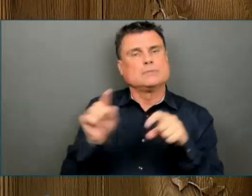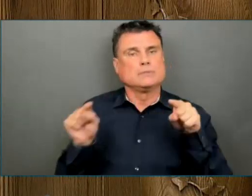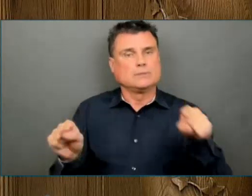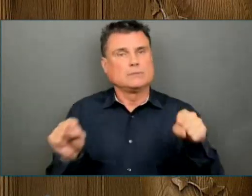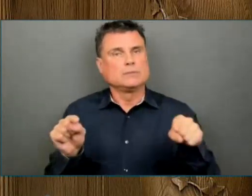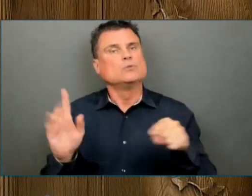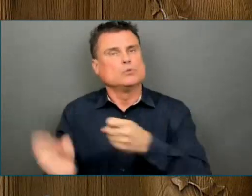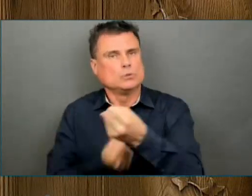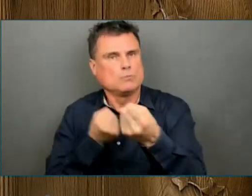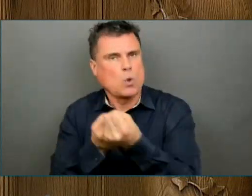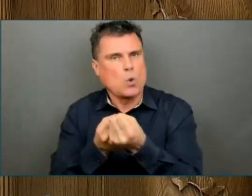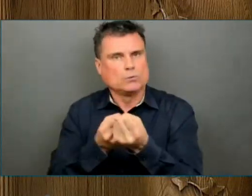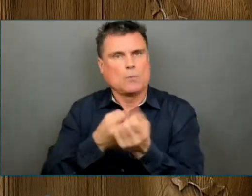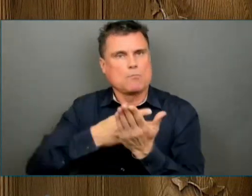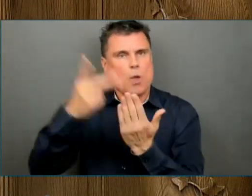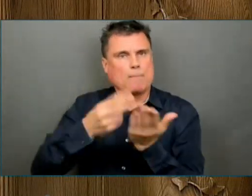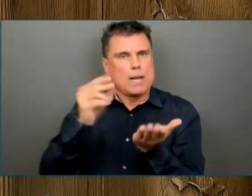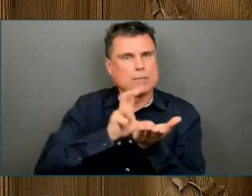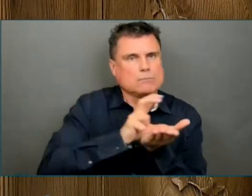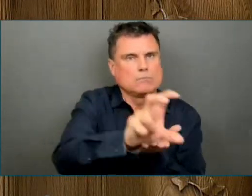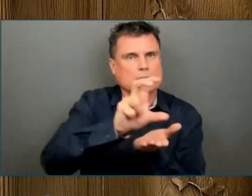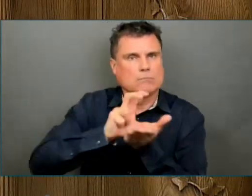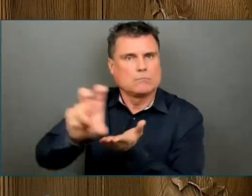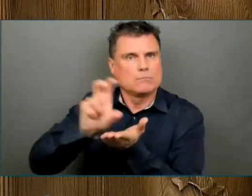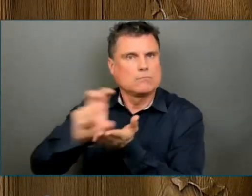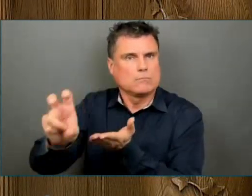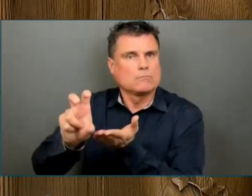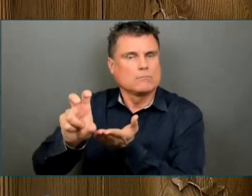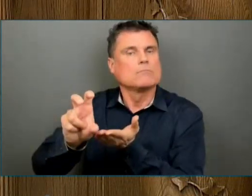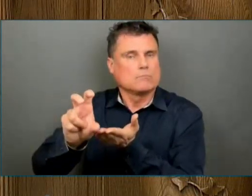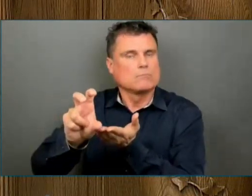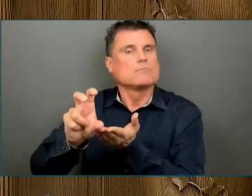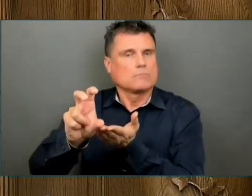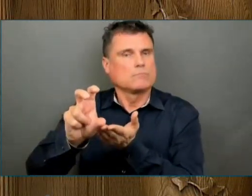increased support for those in the hard-hit tourism sector.